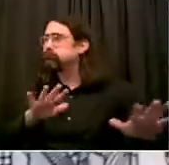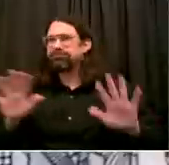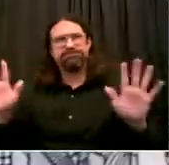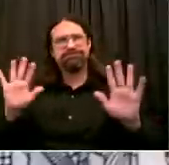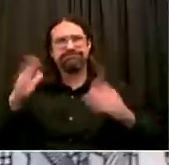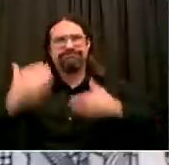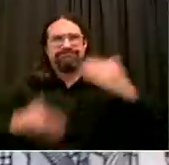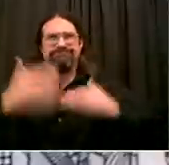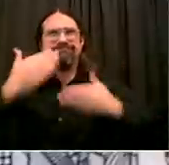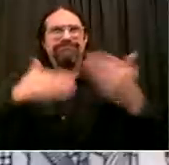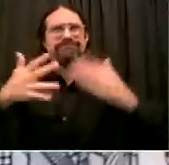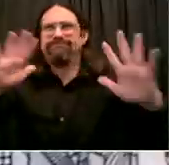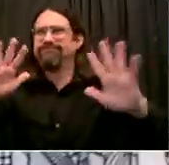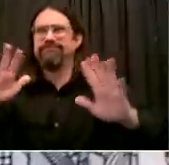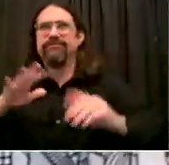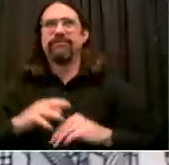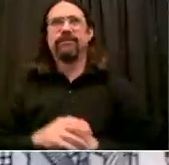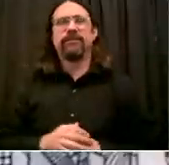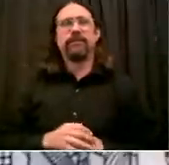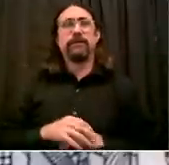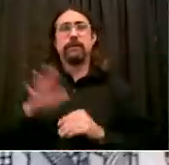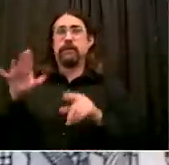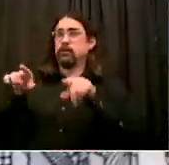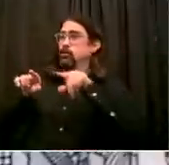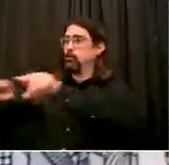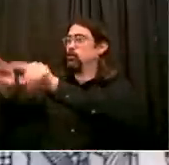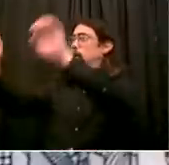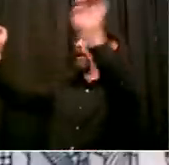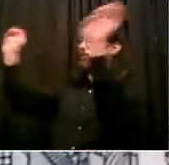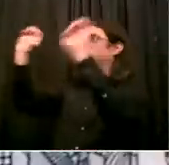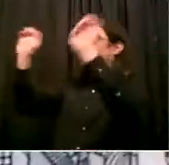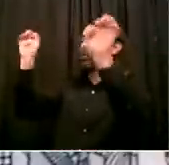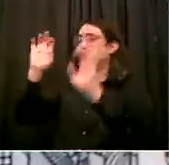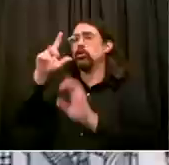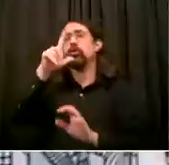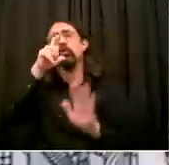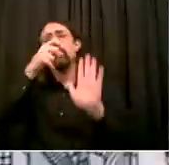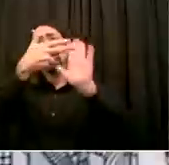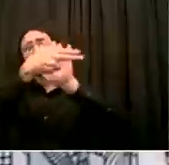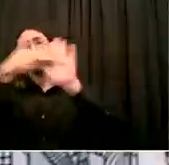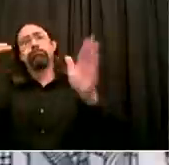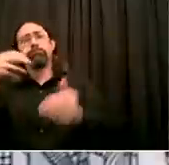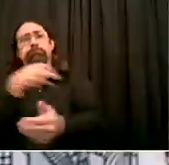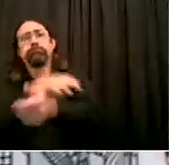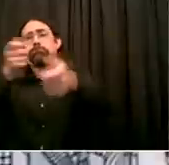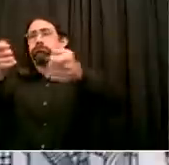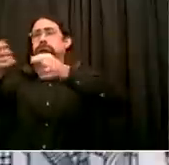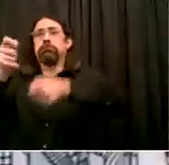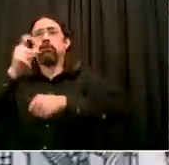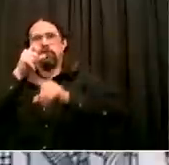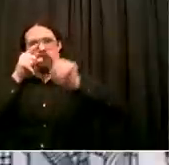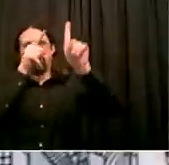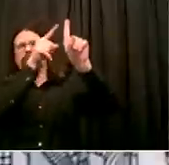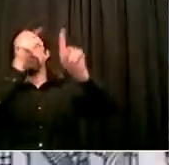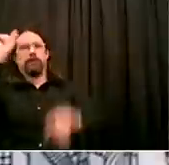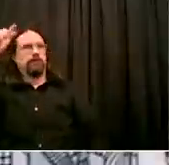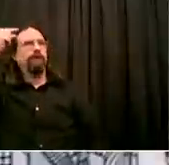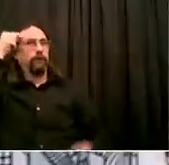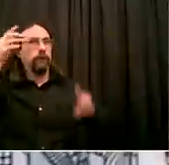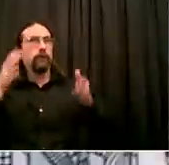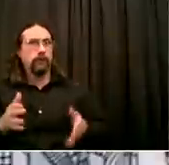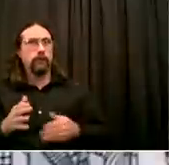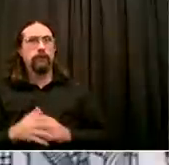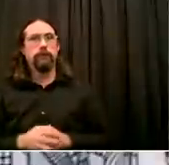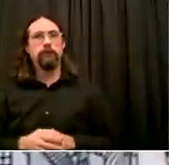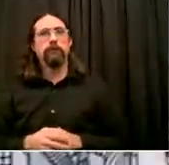being created by the state, there is the valid question of whether we're going to create more clarity or more confusion by having different numbers out there. I'll